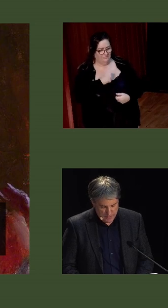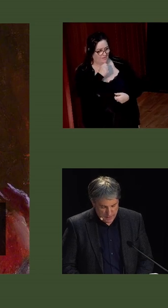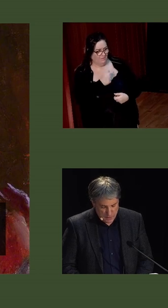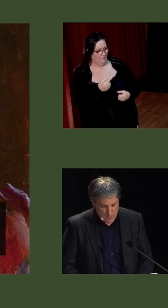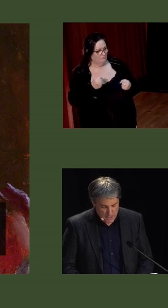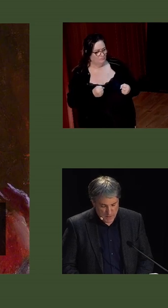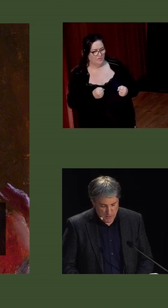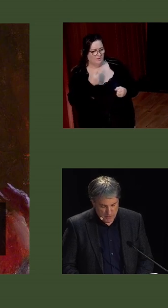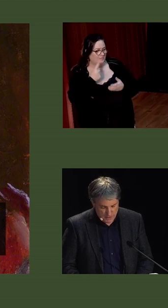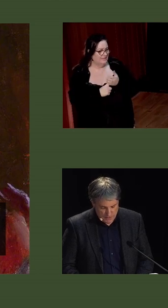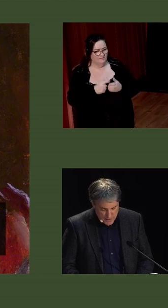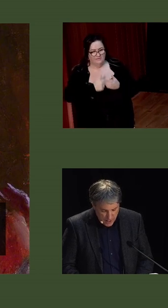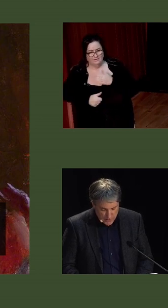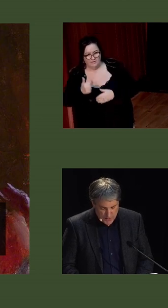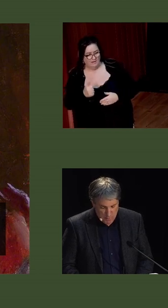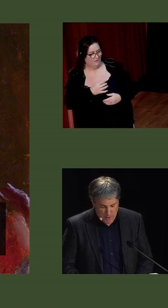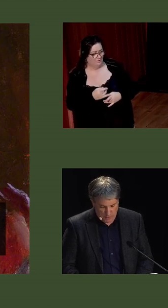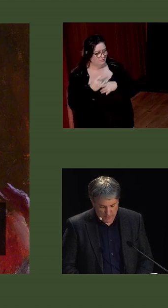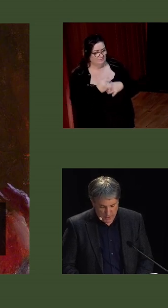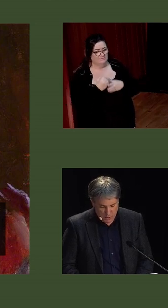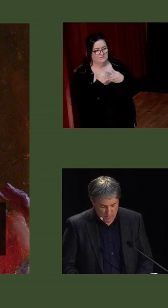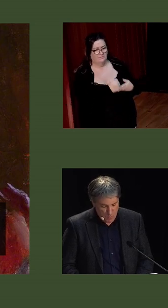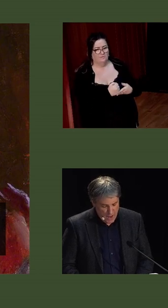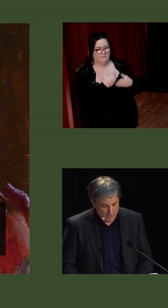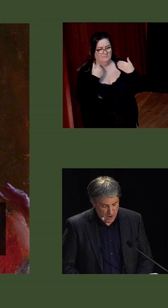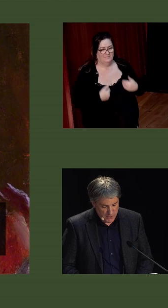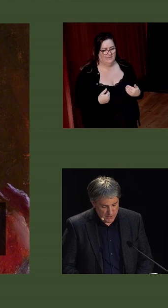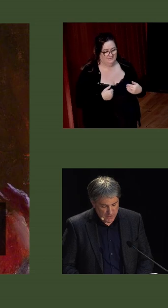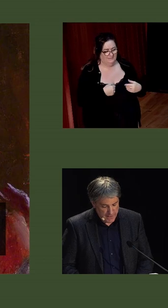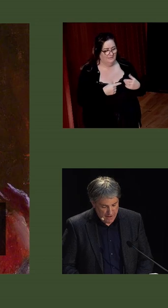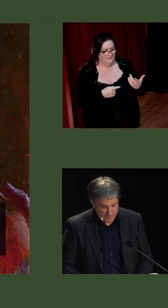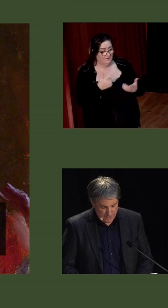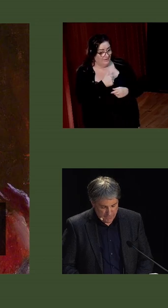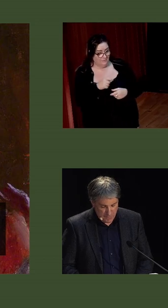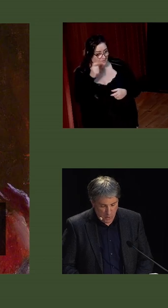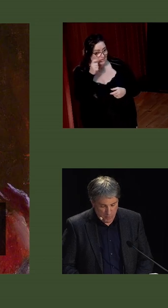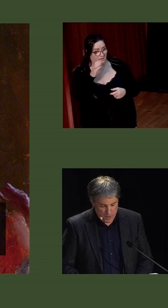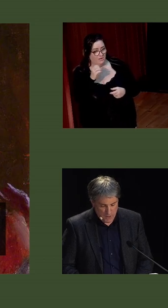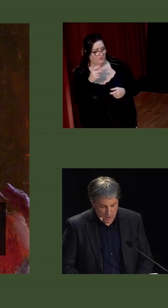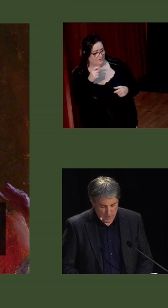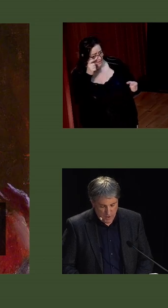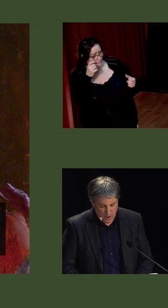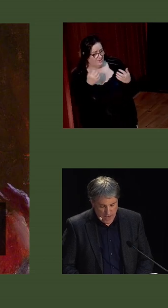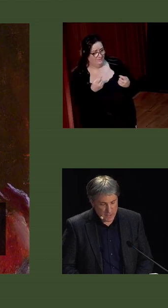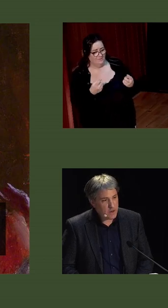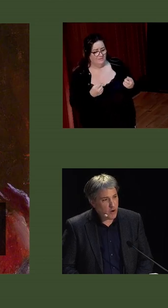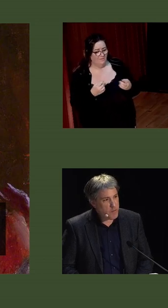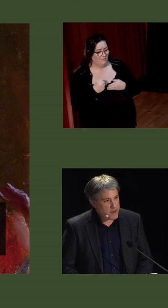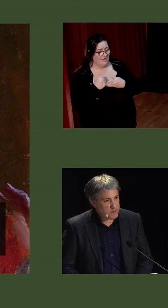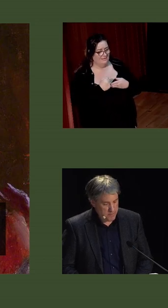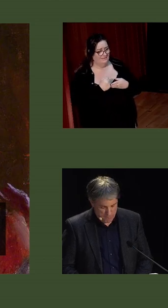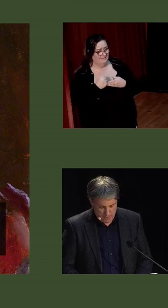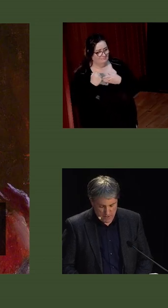nor man, but it might deter some people who have a rag of conscience left from cooperating with or